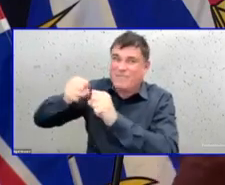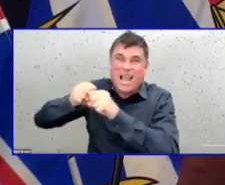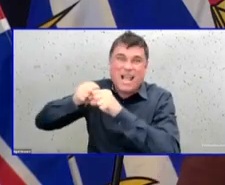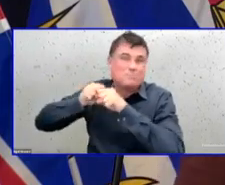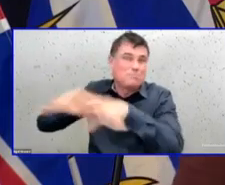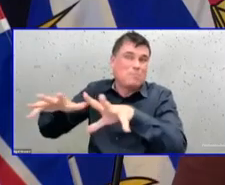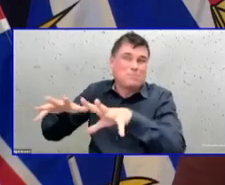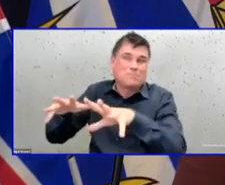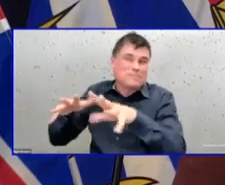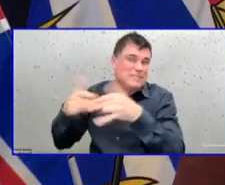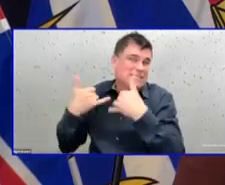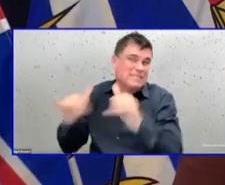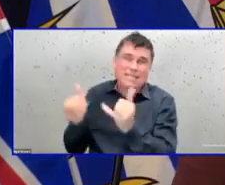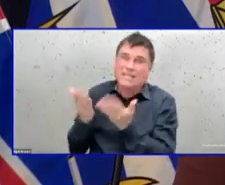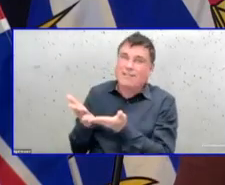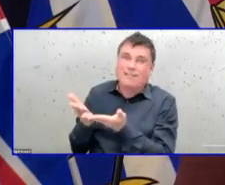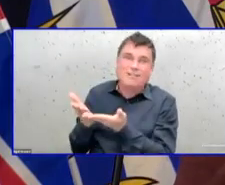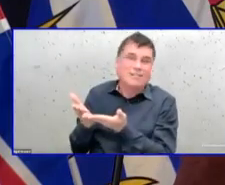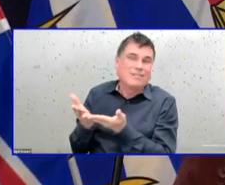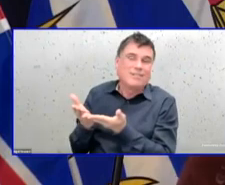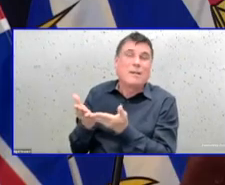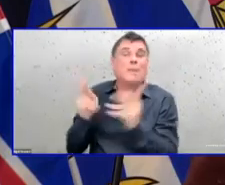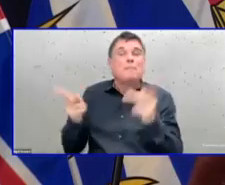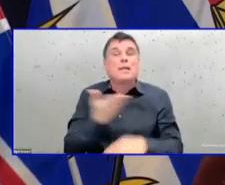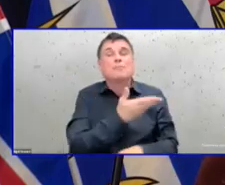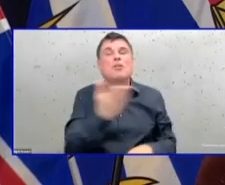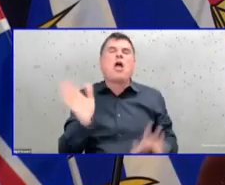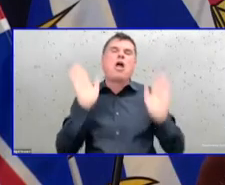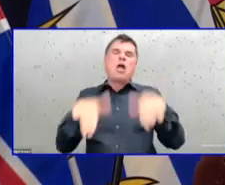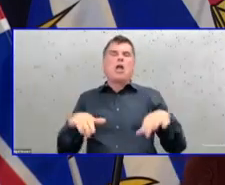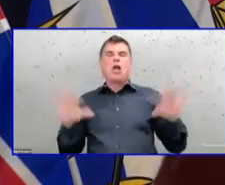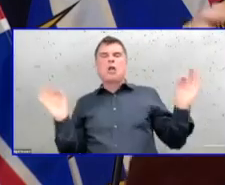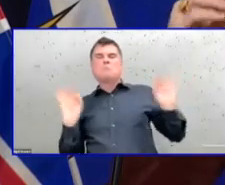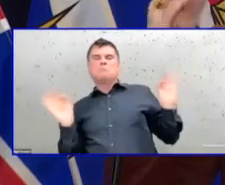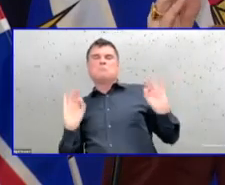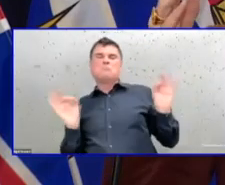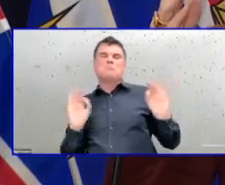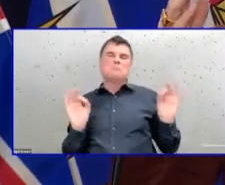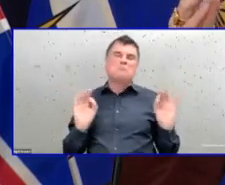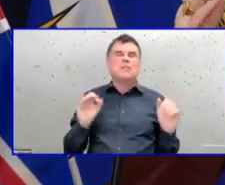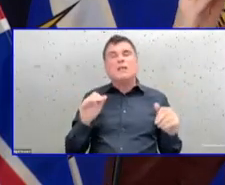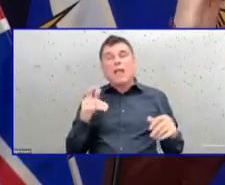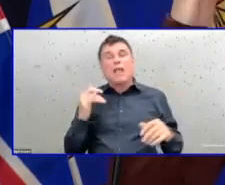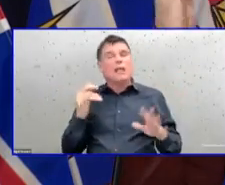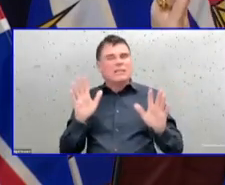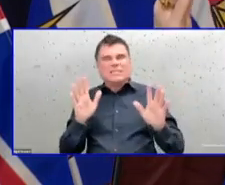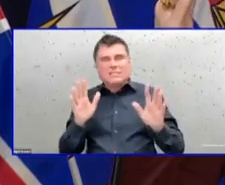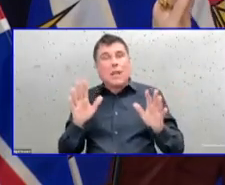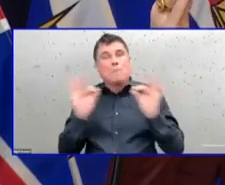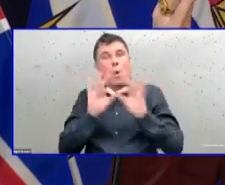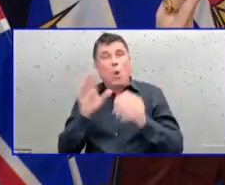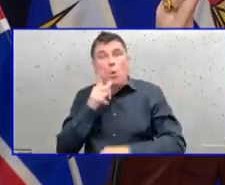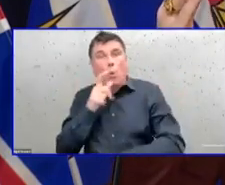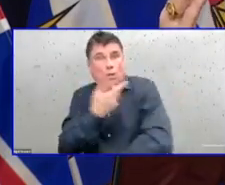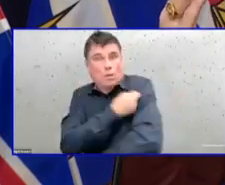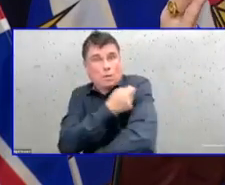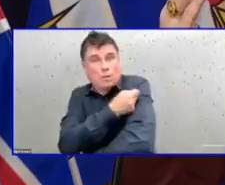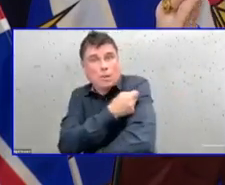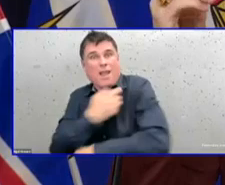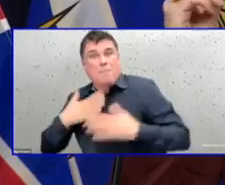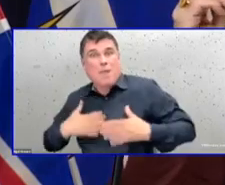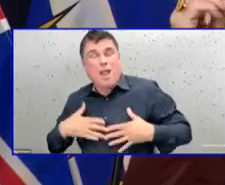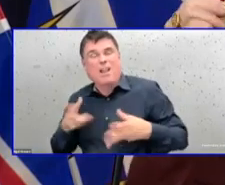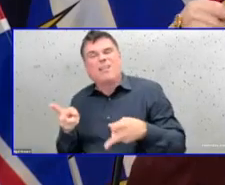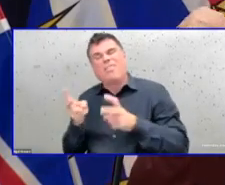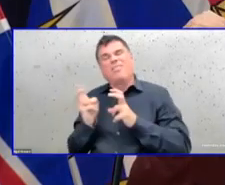but that risk goes up as you get older. So if we look at people over age 80, very high immunization rates.